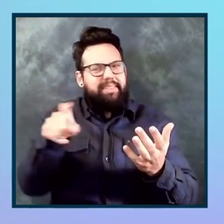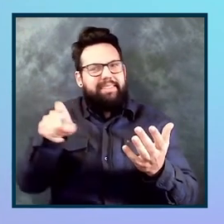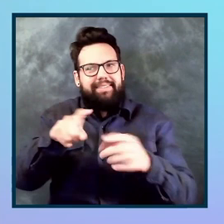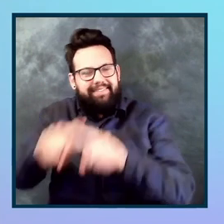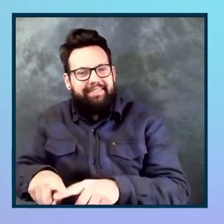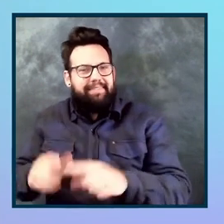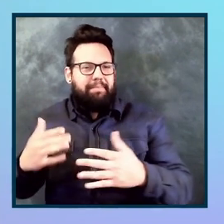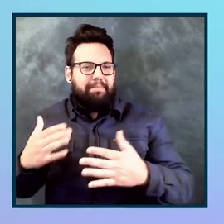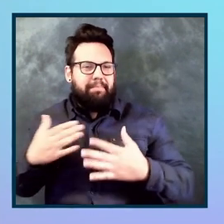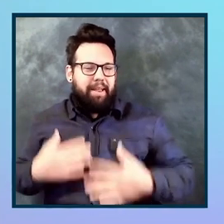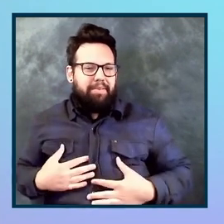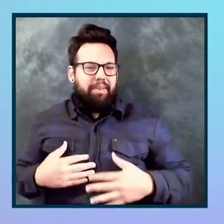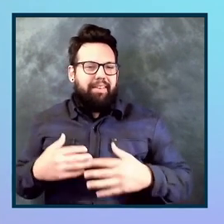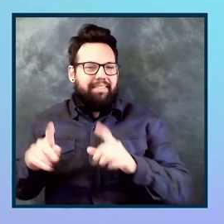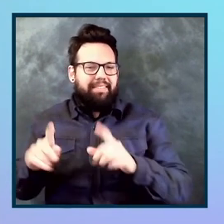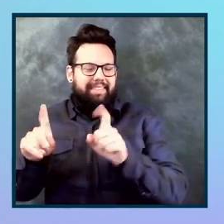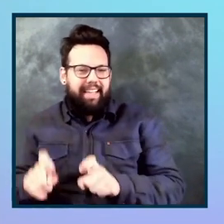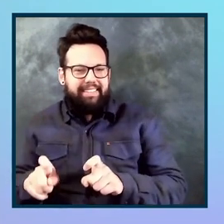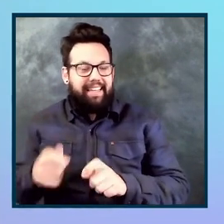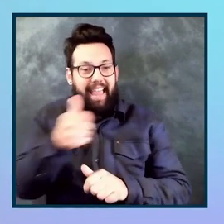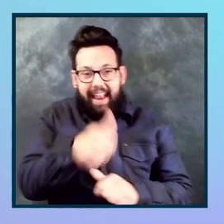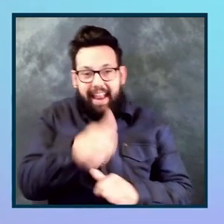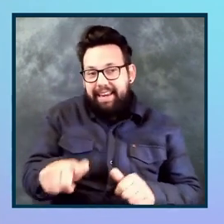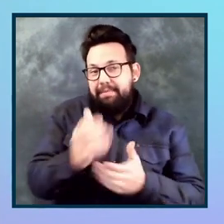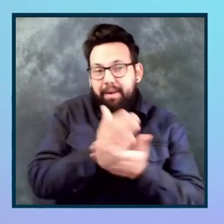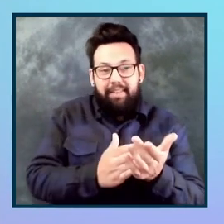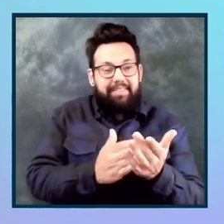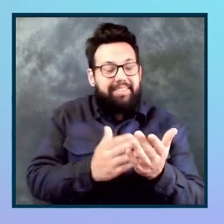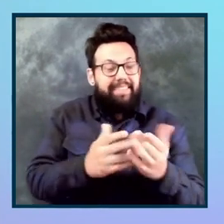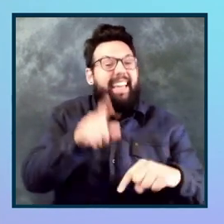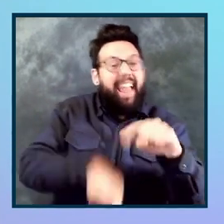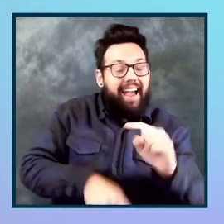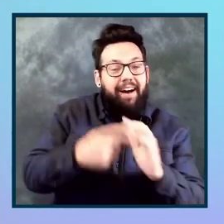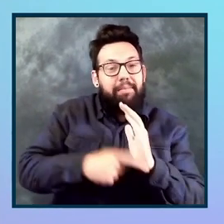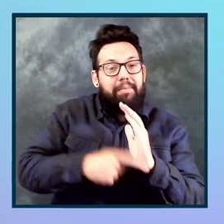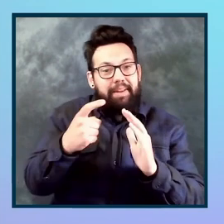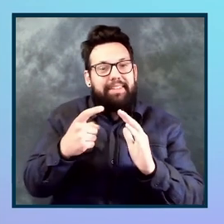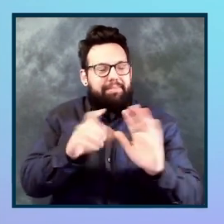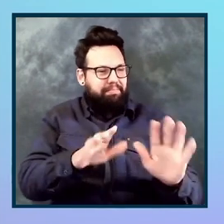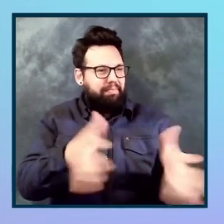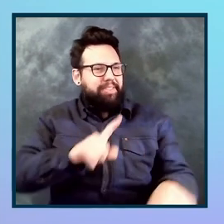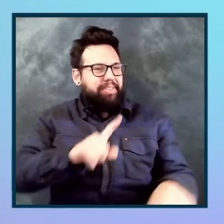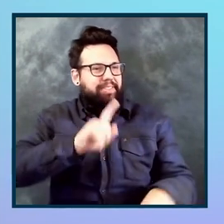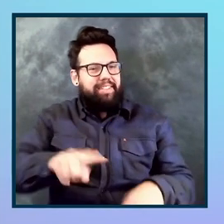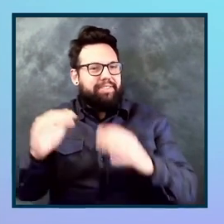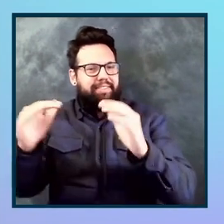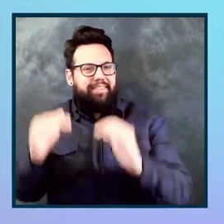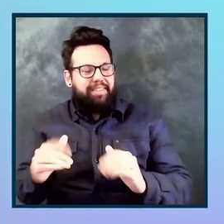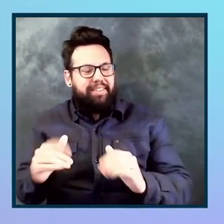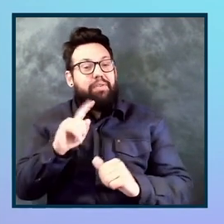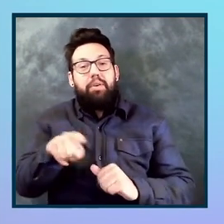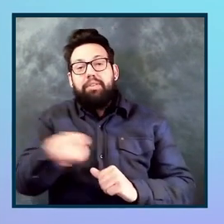just demoed. Very awesome. Okay. Let's dive into the next one here. Um, and if, for everybody who's here, please